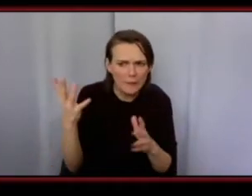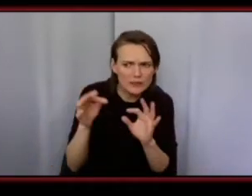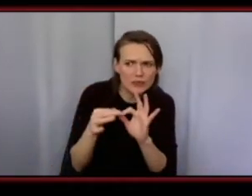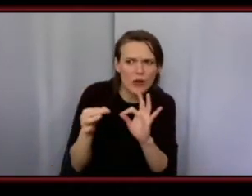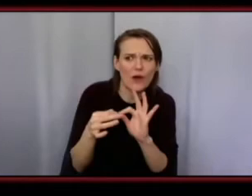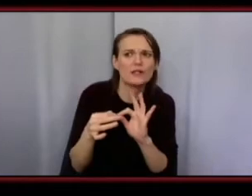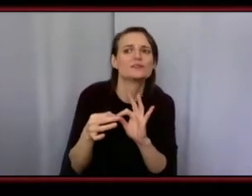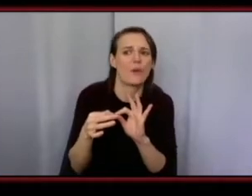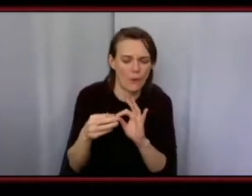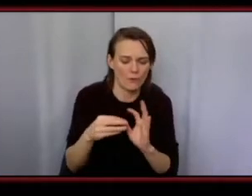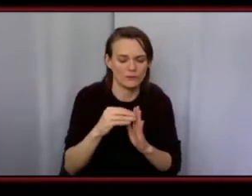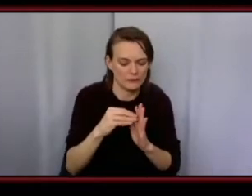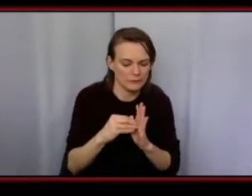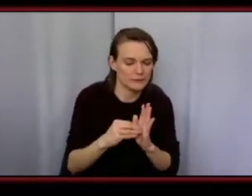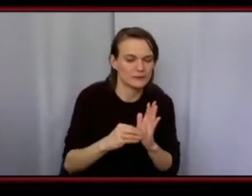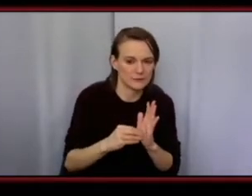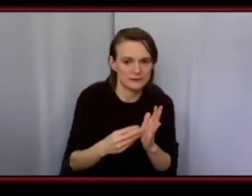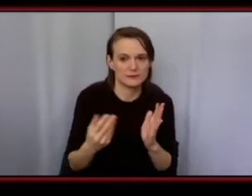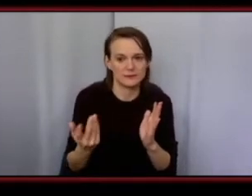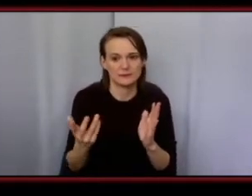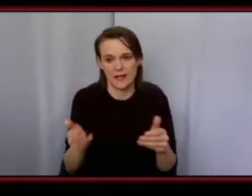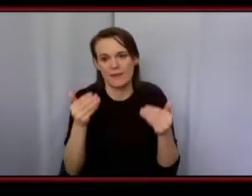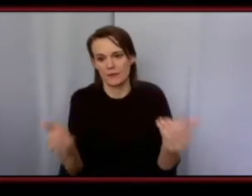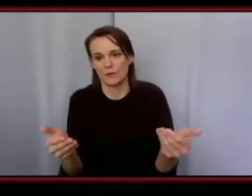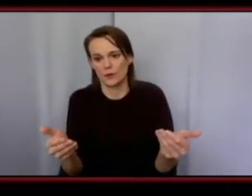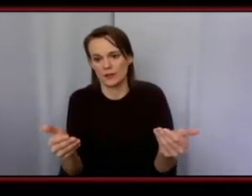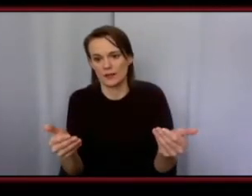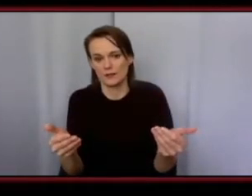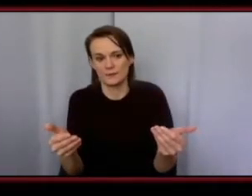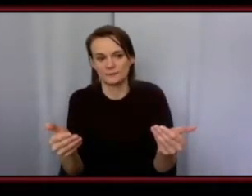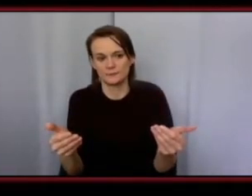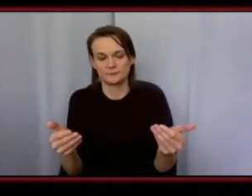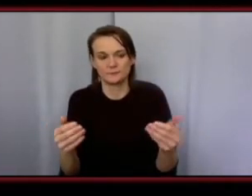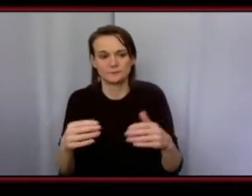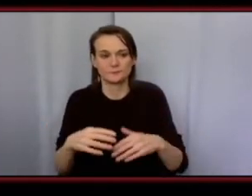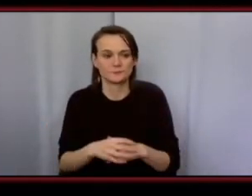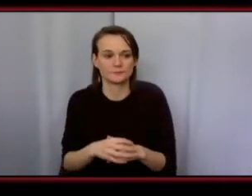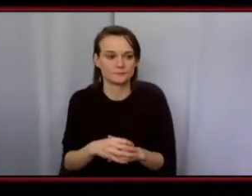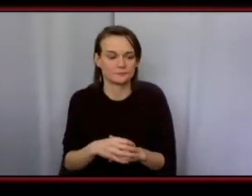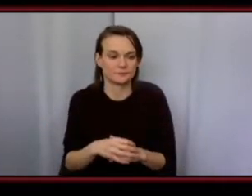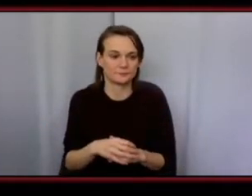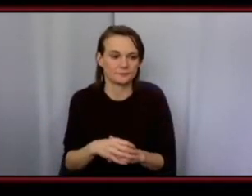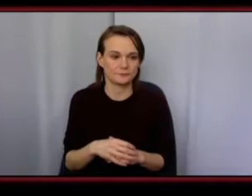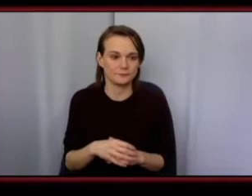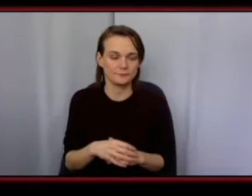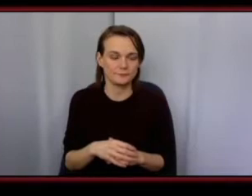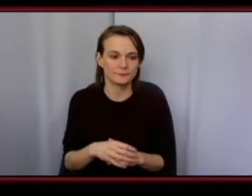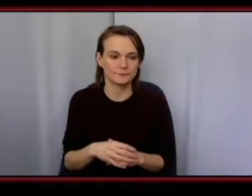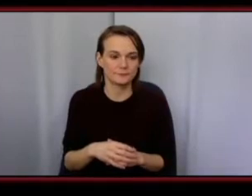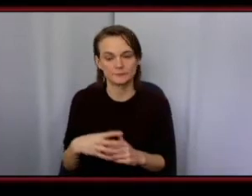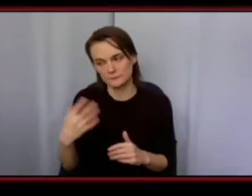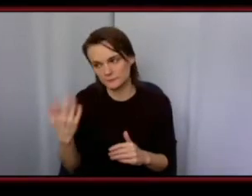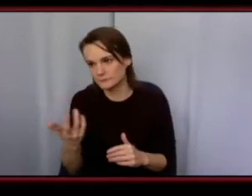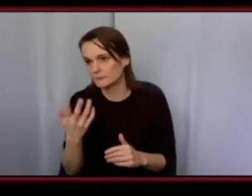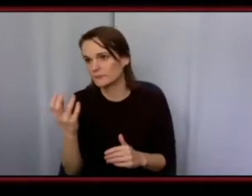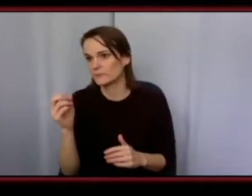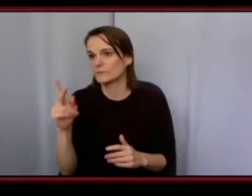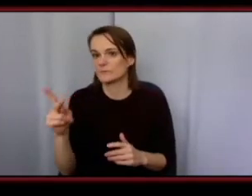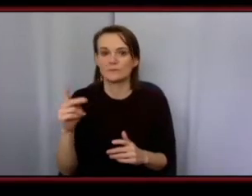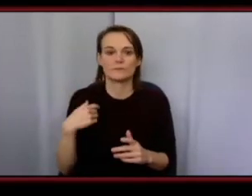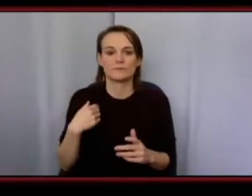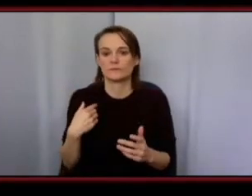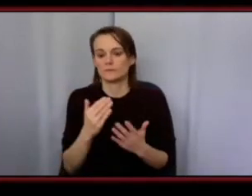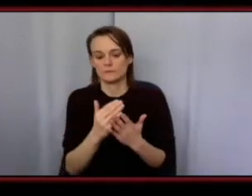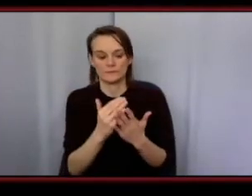i learned the quote thing and um i went from there and i said okay these are the these are all my